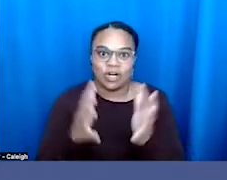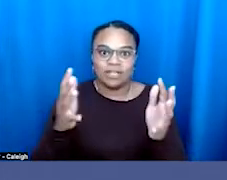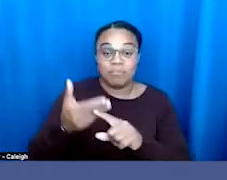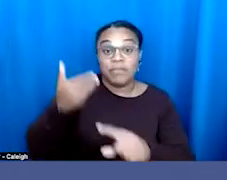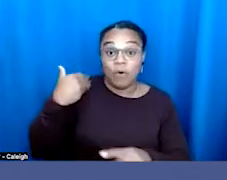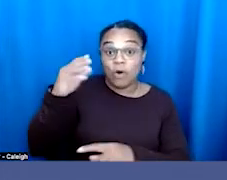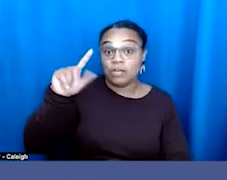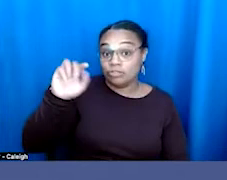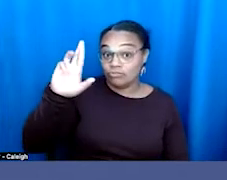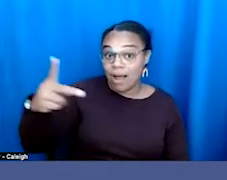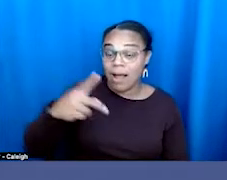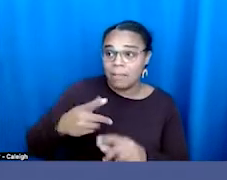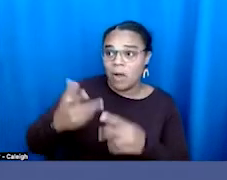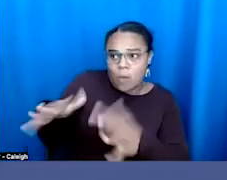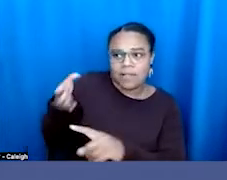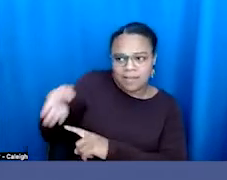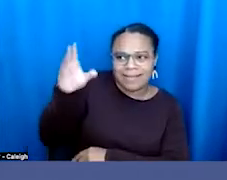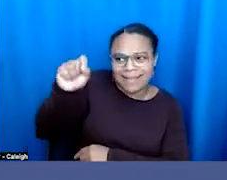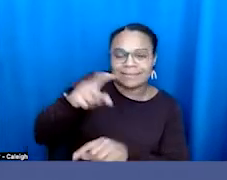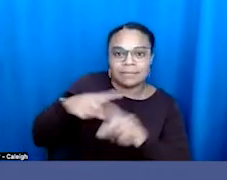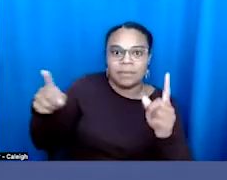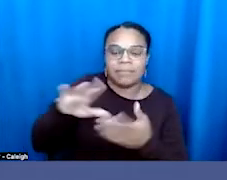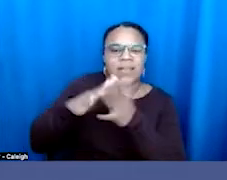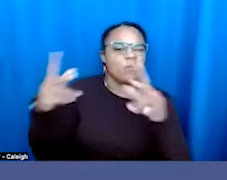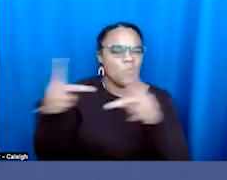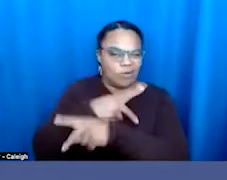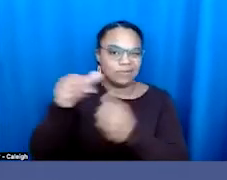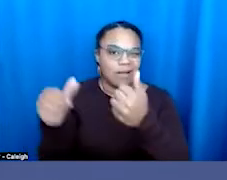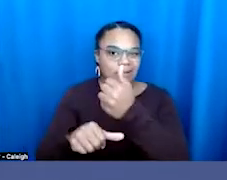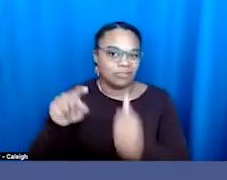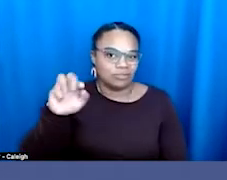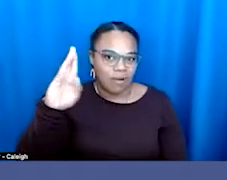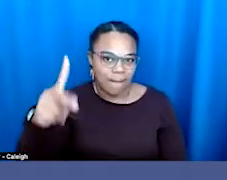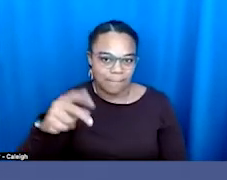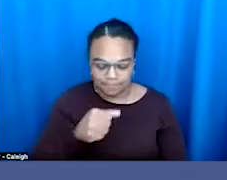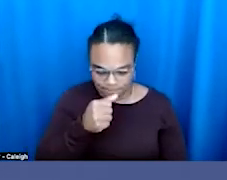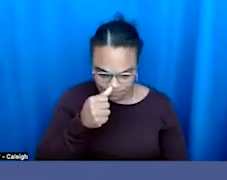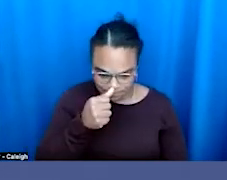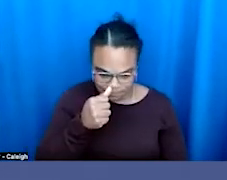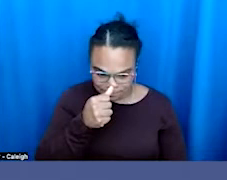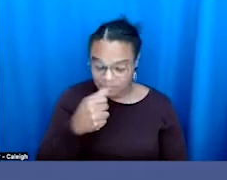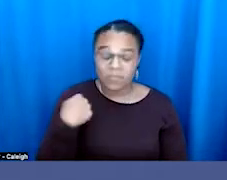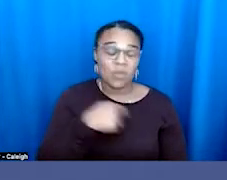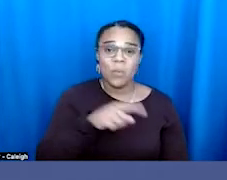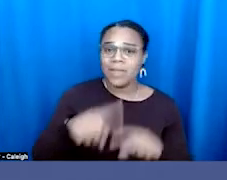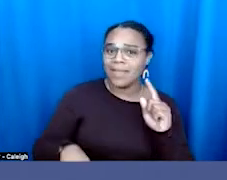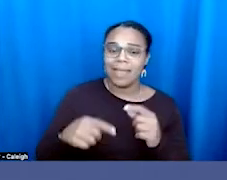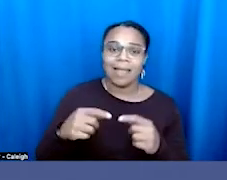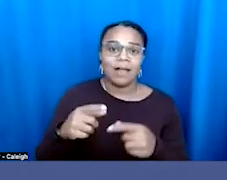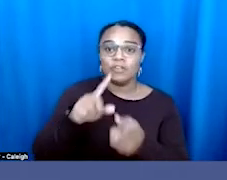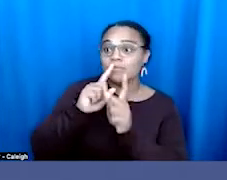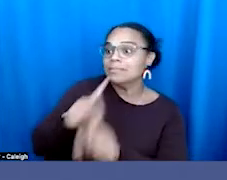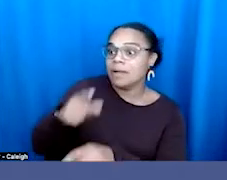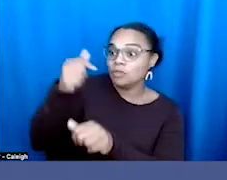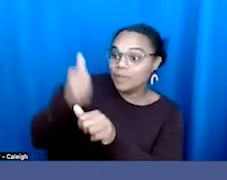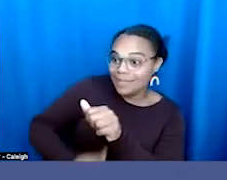exacerbated by Trump. And so for us, this isn't we can't simply respond to each individual attack on our